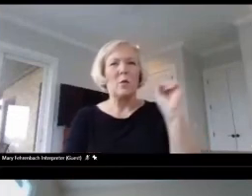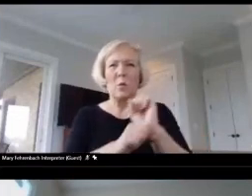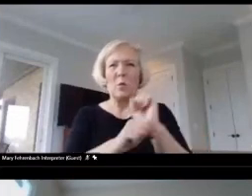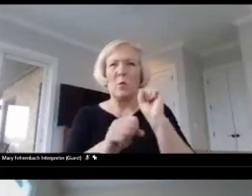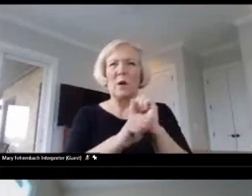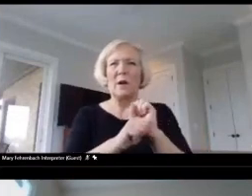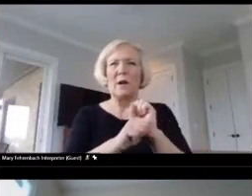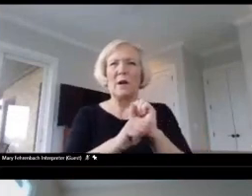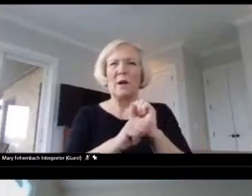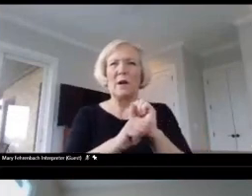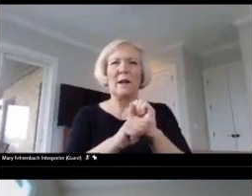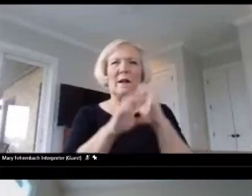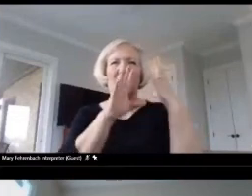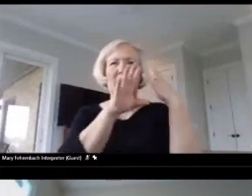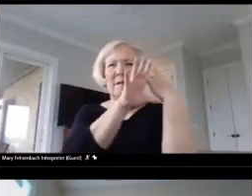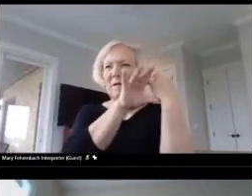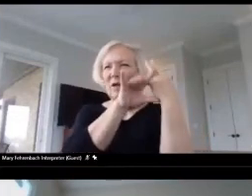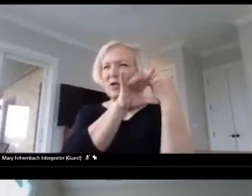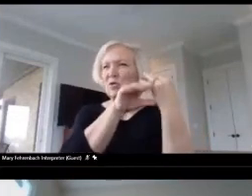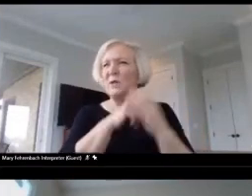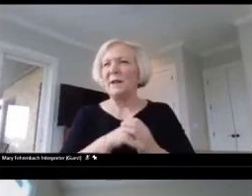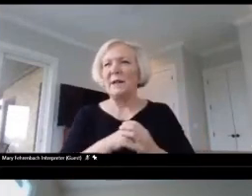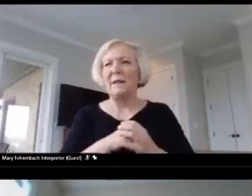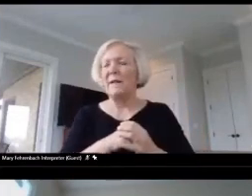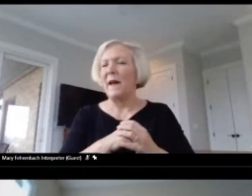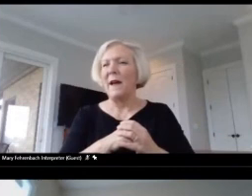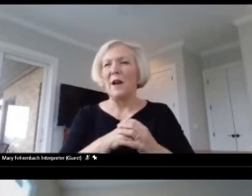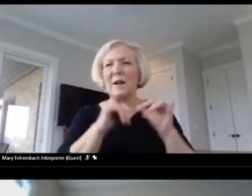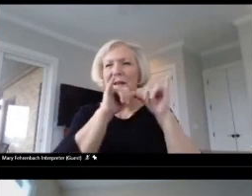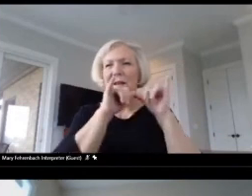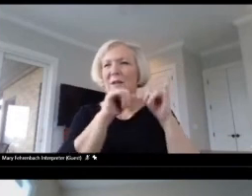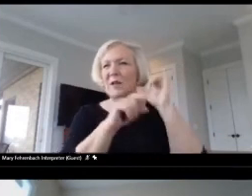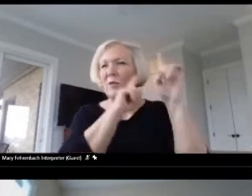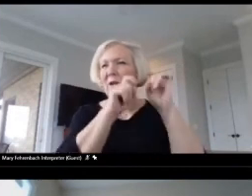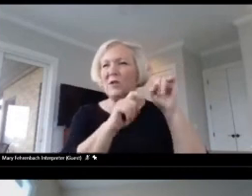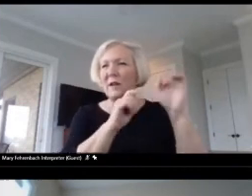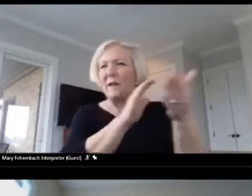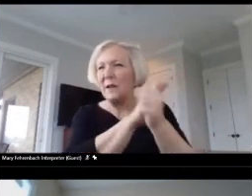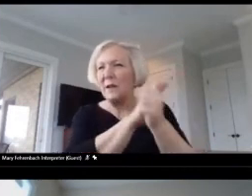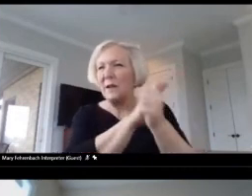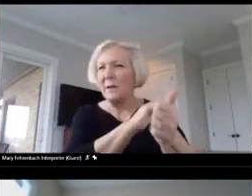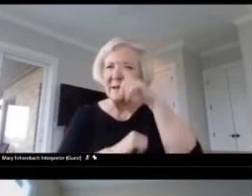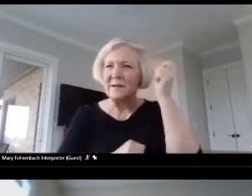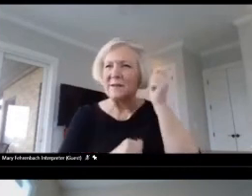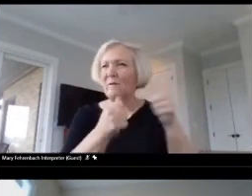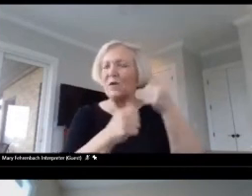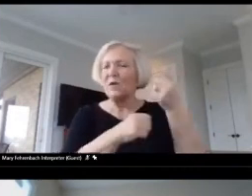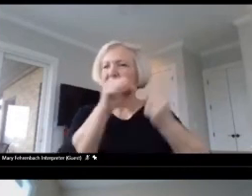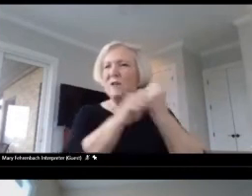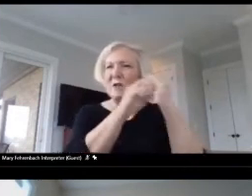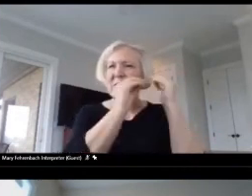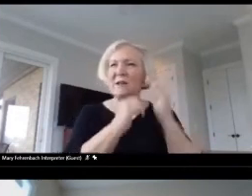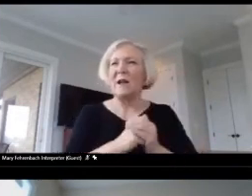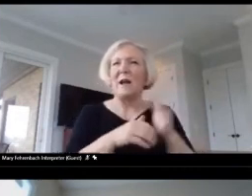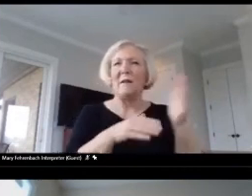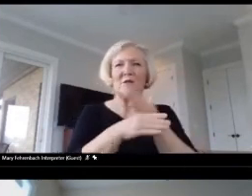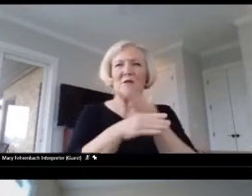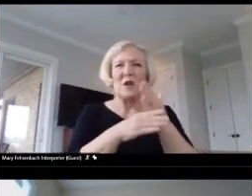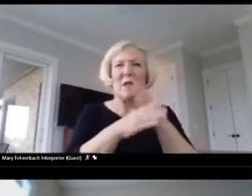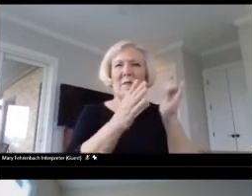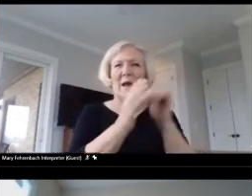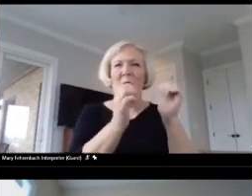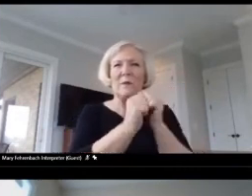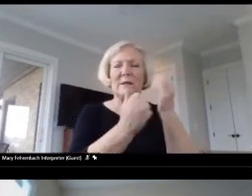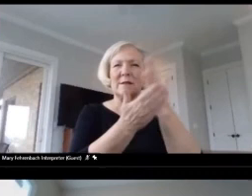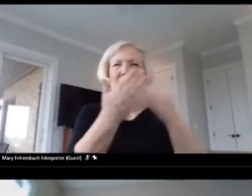constantly questioning their craft, because this is their first year teaching. And so I have shared that with some of the new